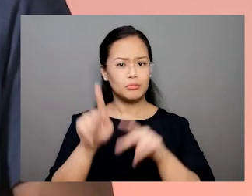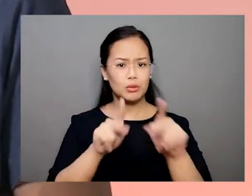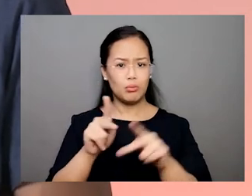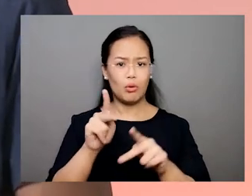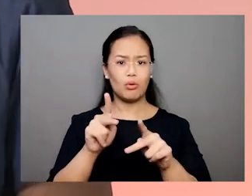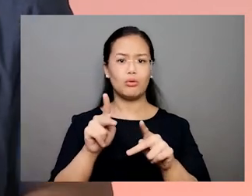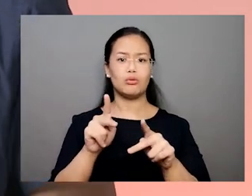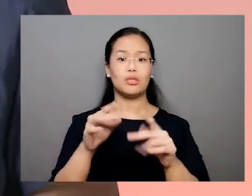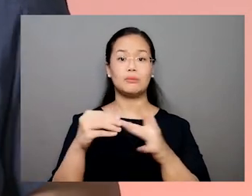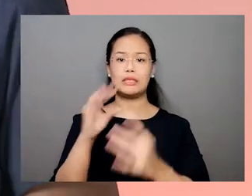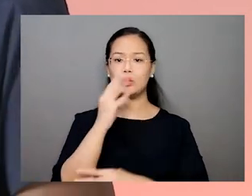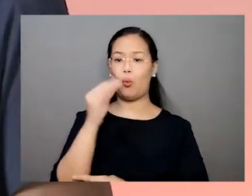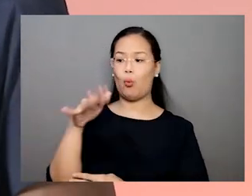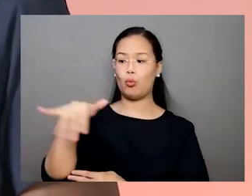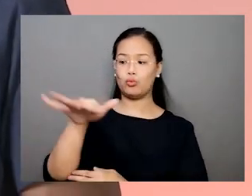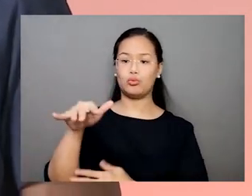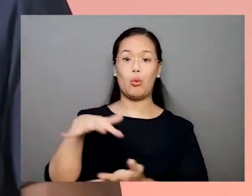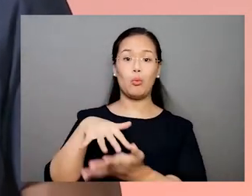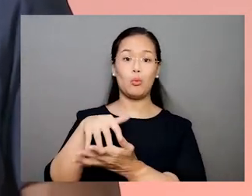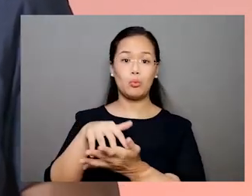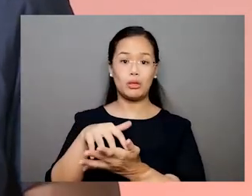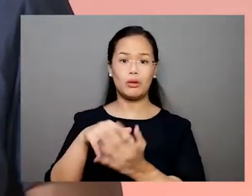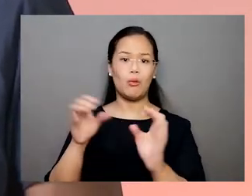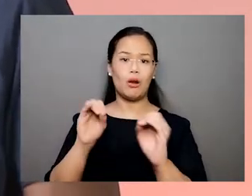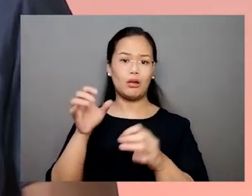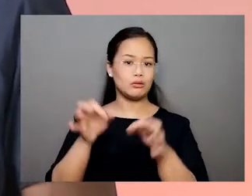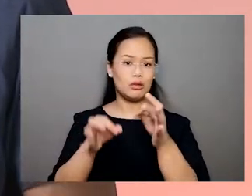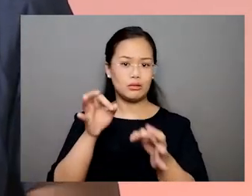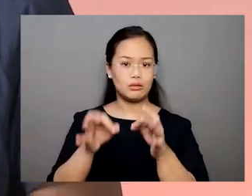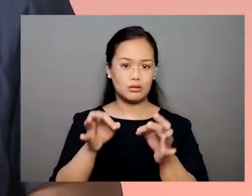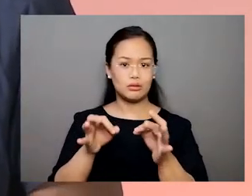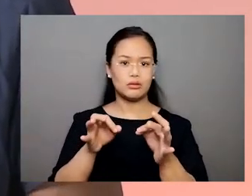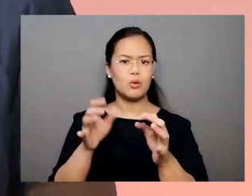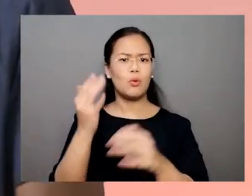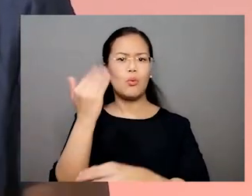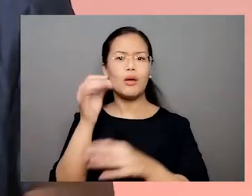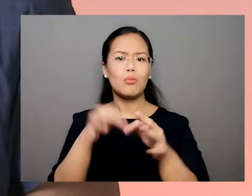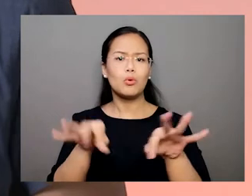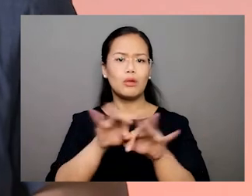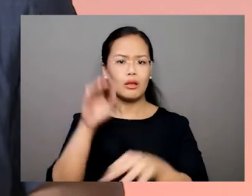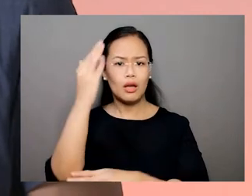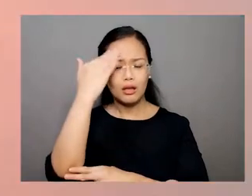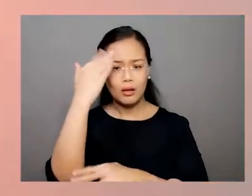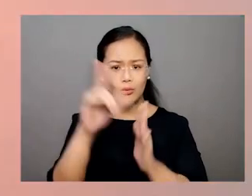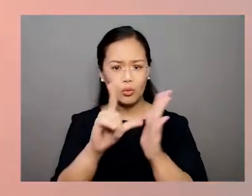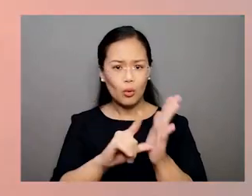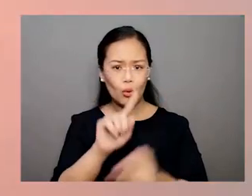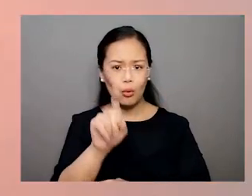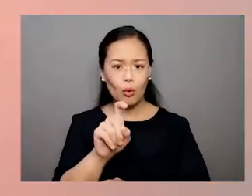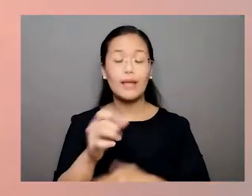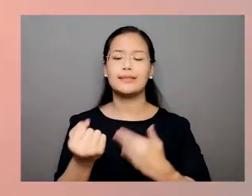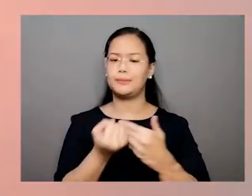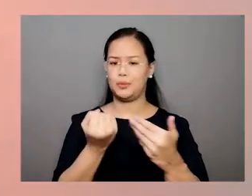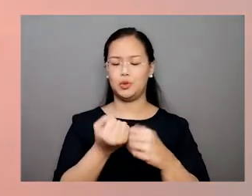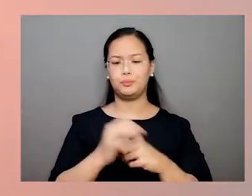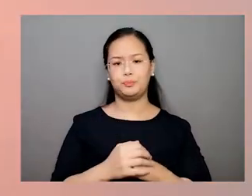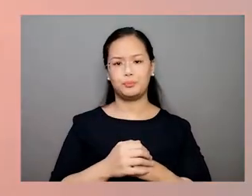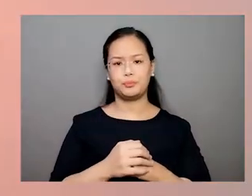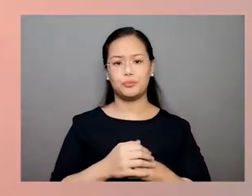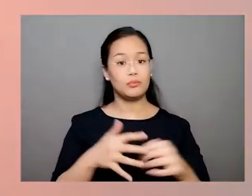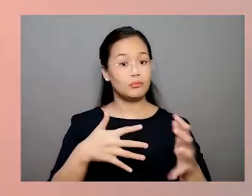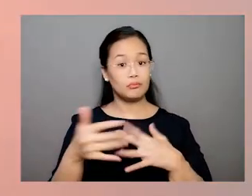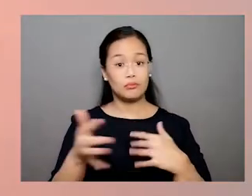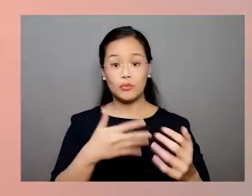especially those who are experiencing injustices and rights violations, to know the law? The answer is simple.